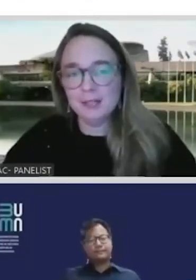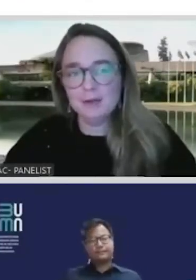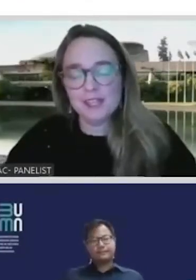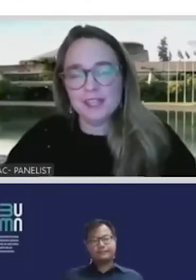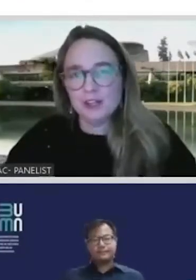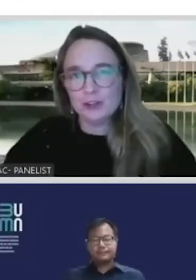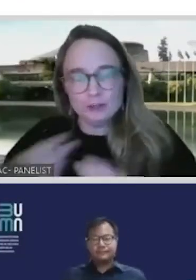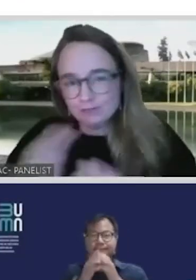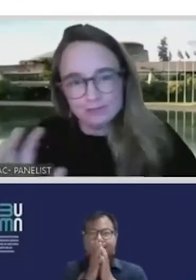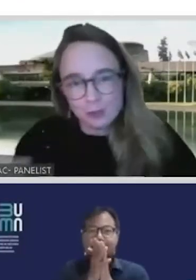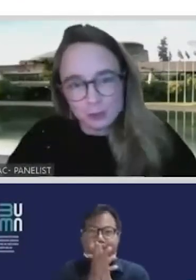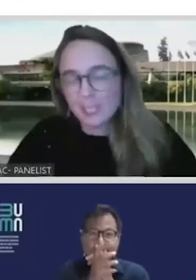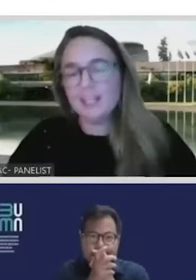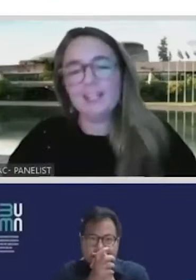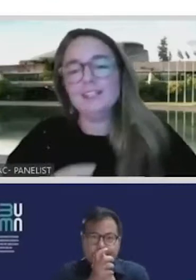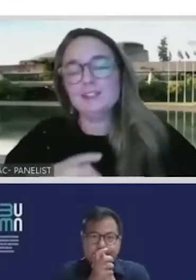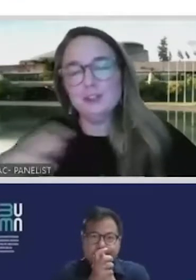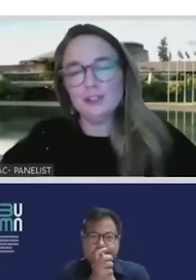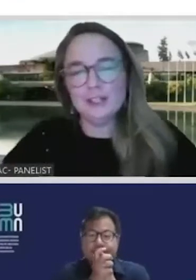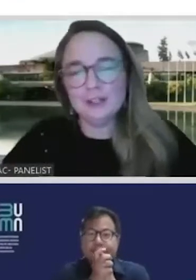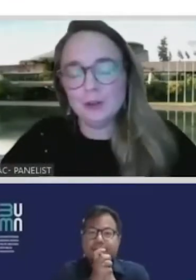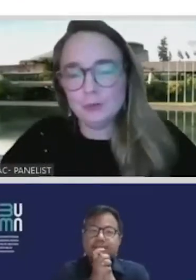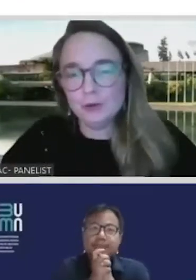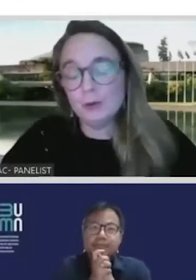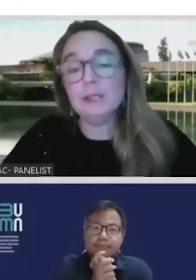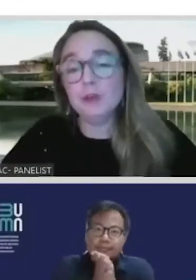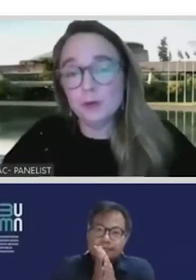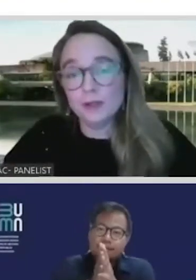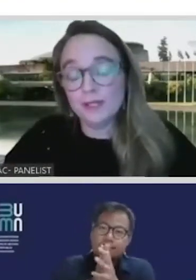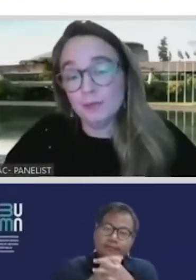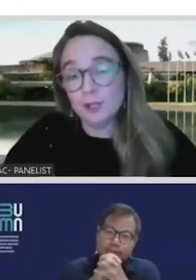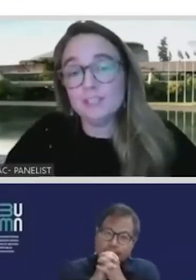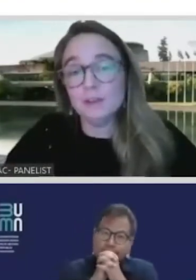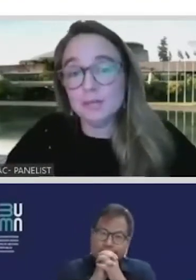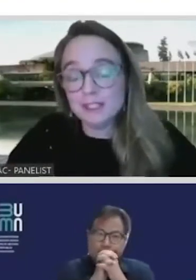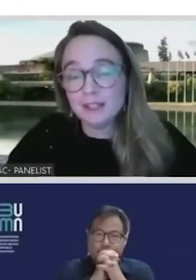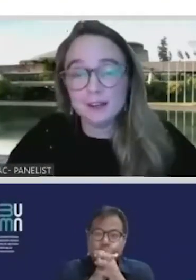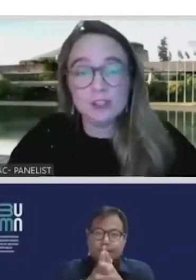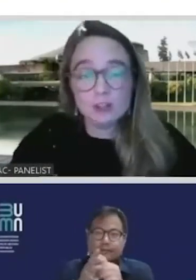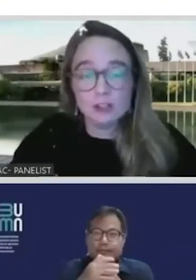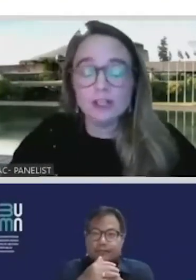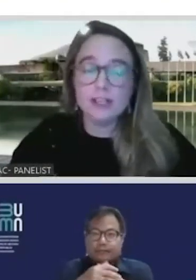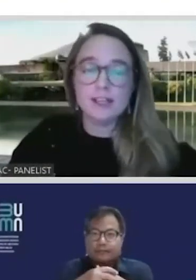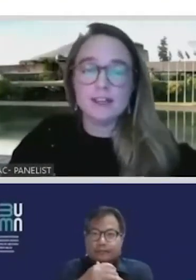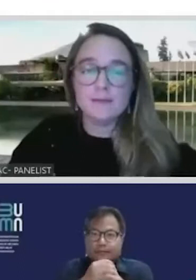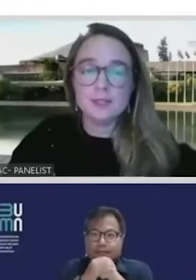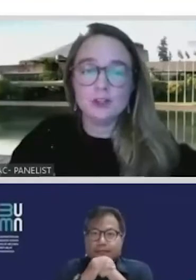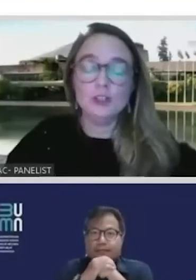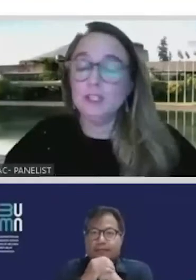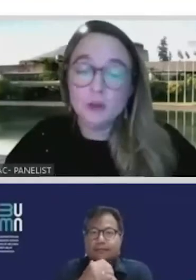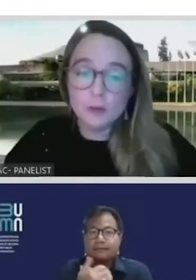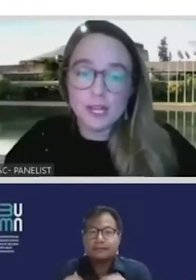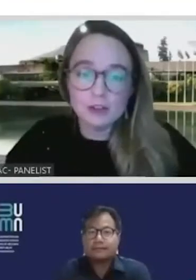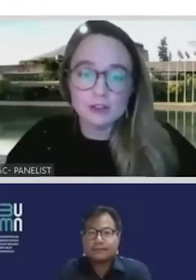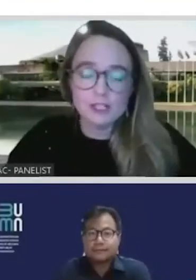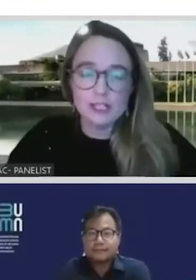Caribbean, with women, with women and feminists of the region, with the different